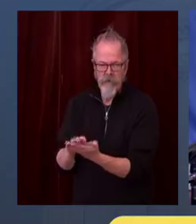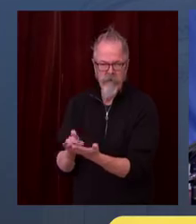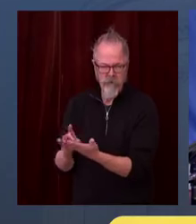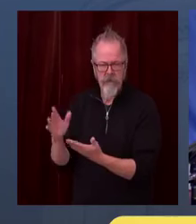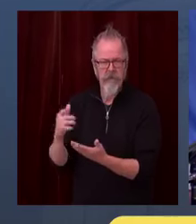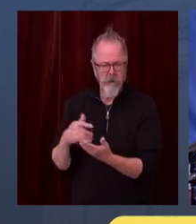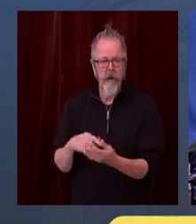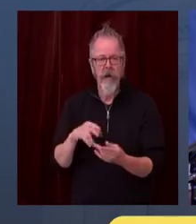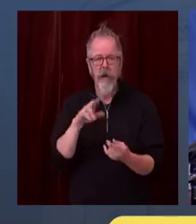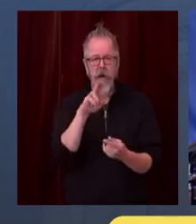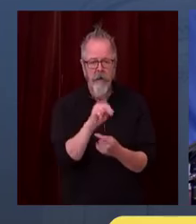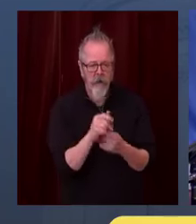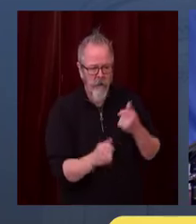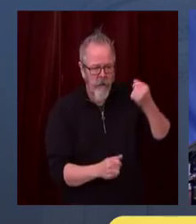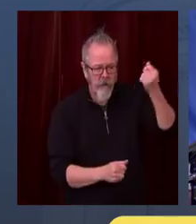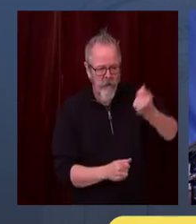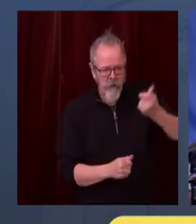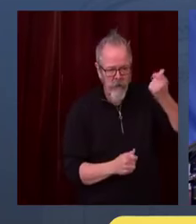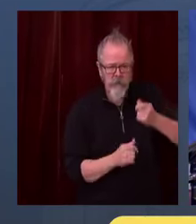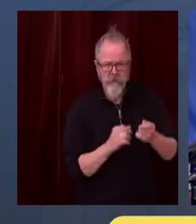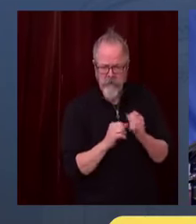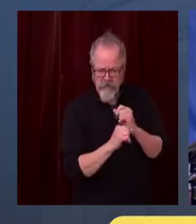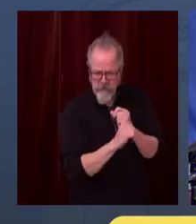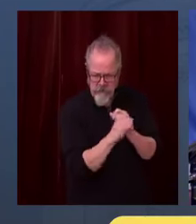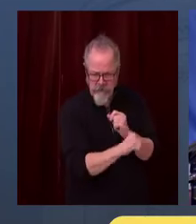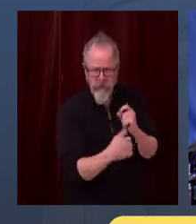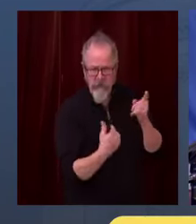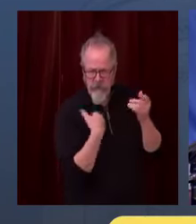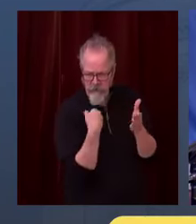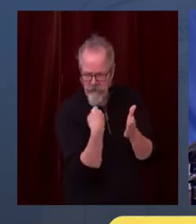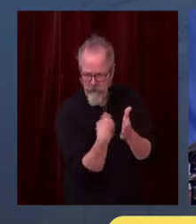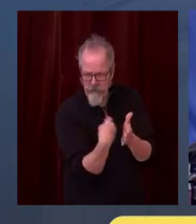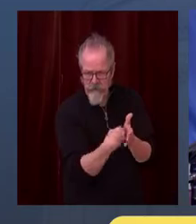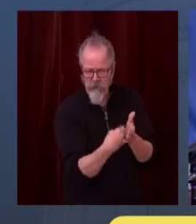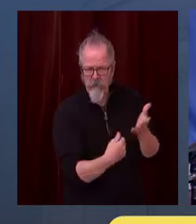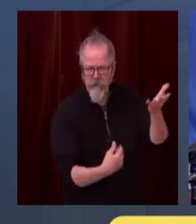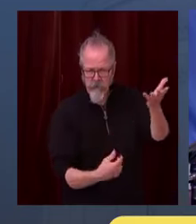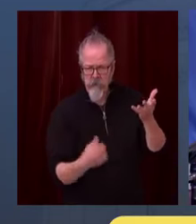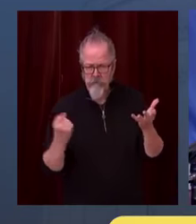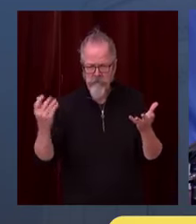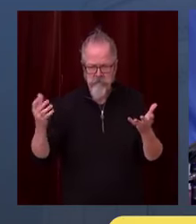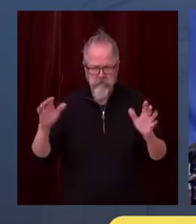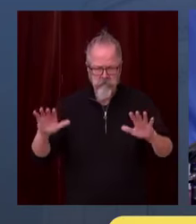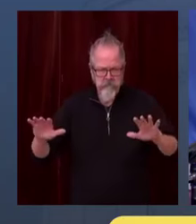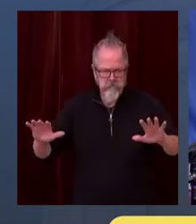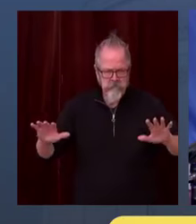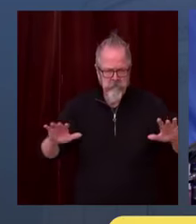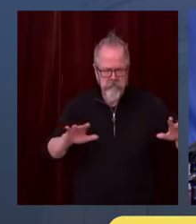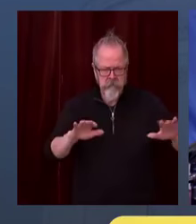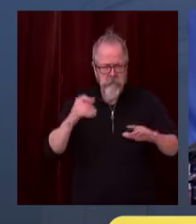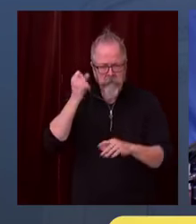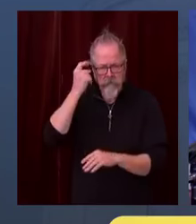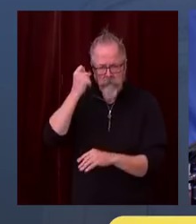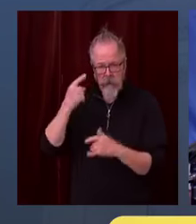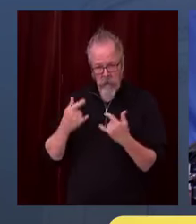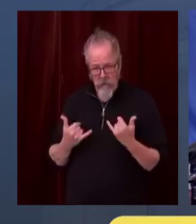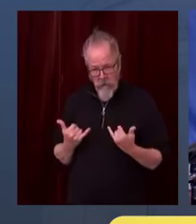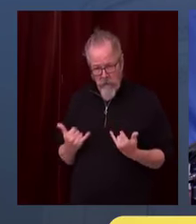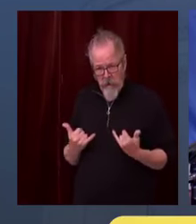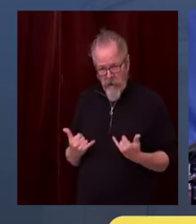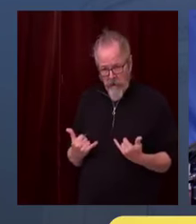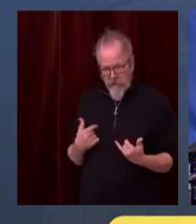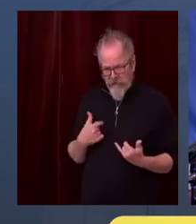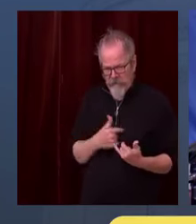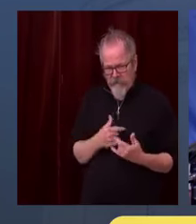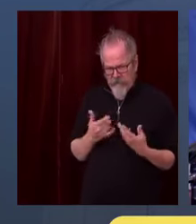creative on how to finance that because, as you know, we already have a $4.5 billion hole in our budget already. So,